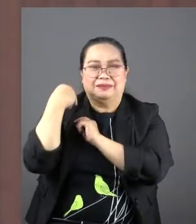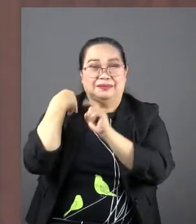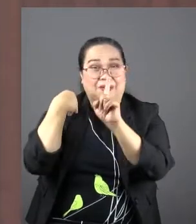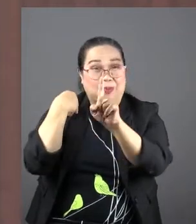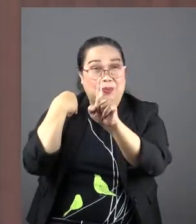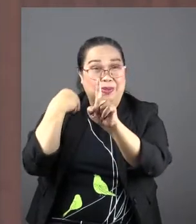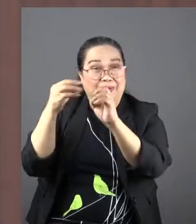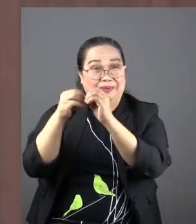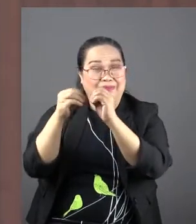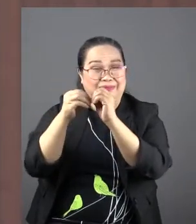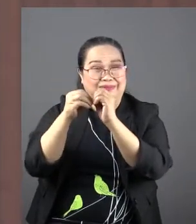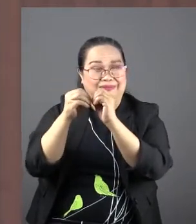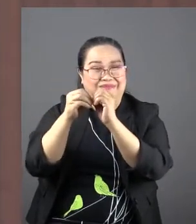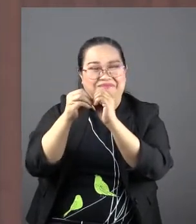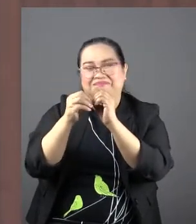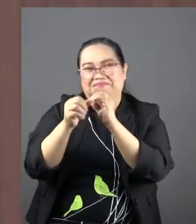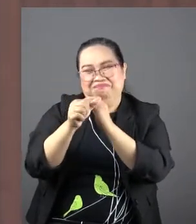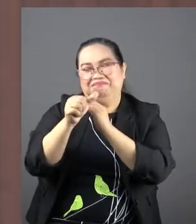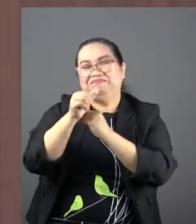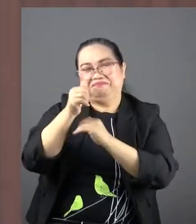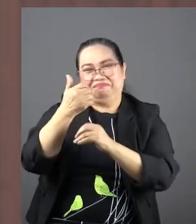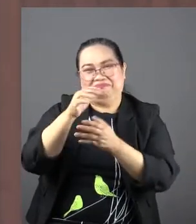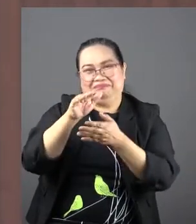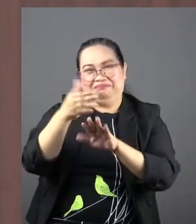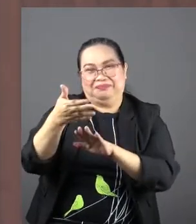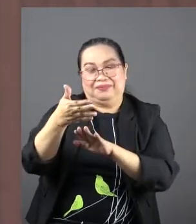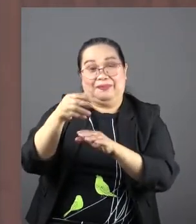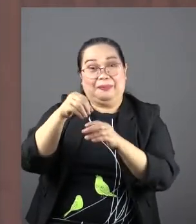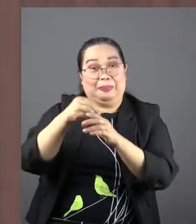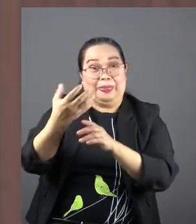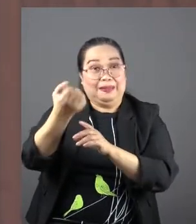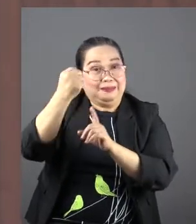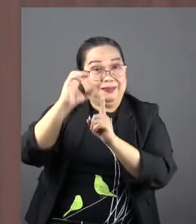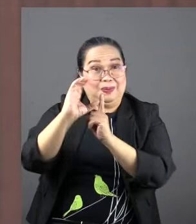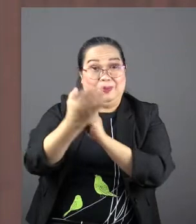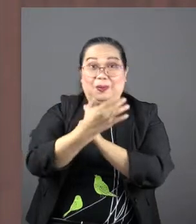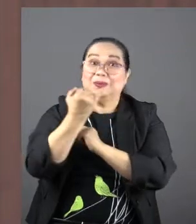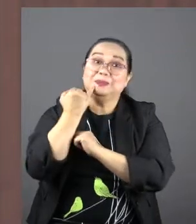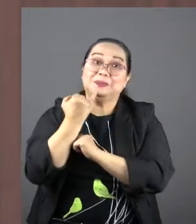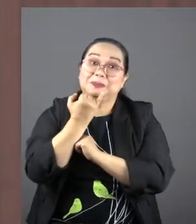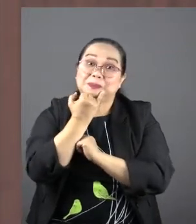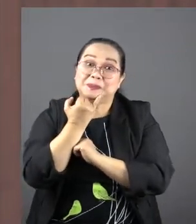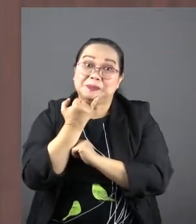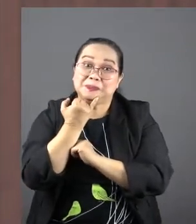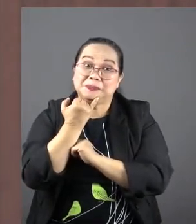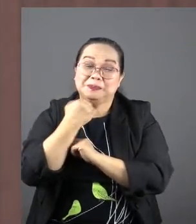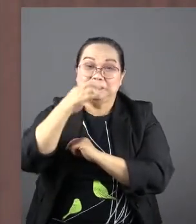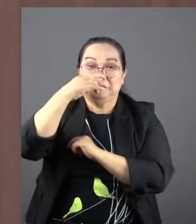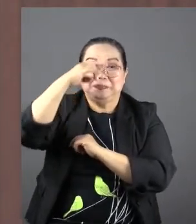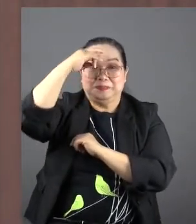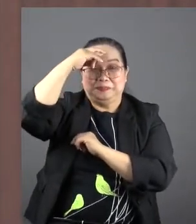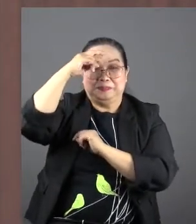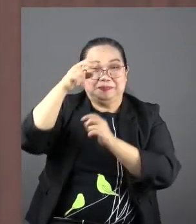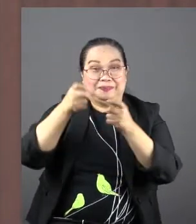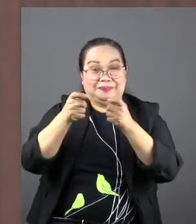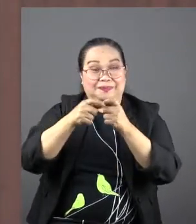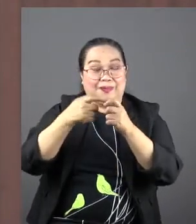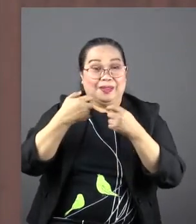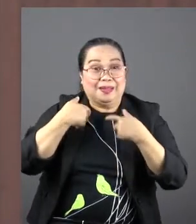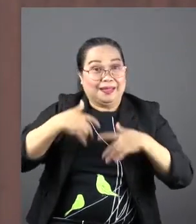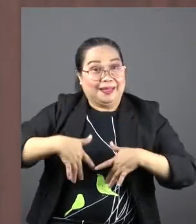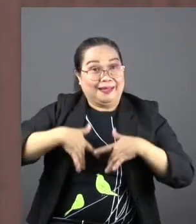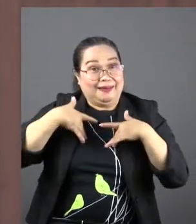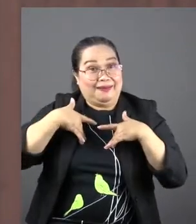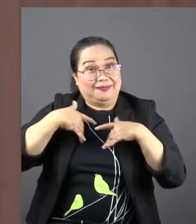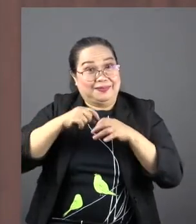more, she risked perhaps even death. In their conservative culture, even though they were under Roman rule, because they were living